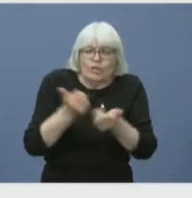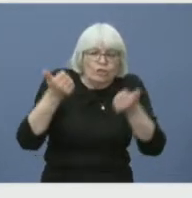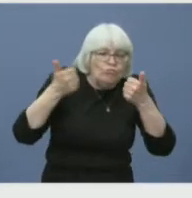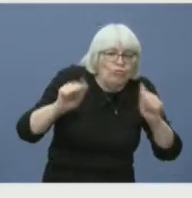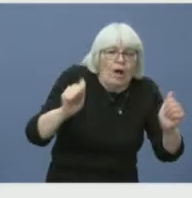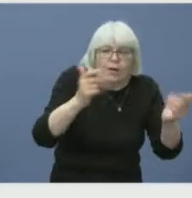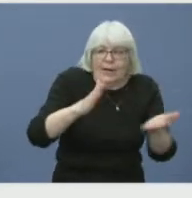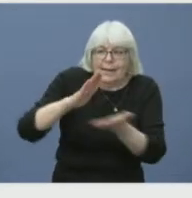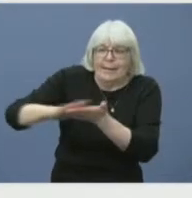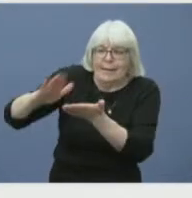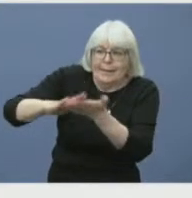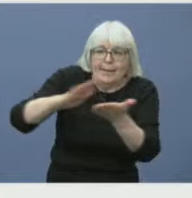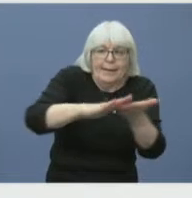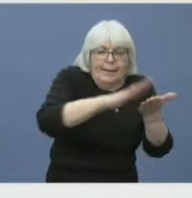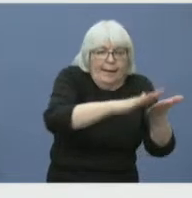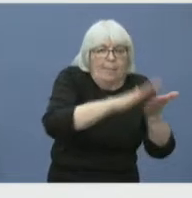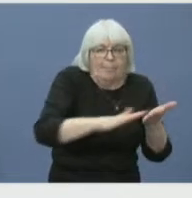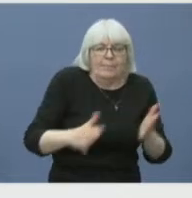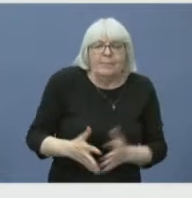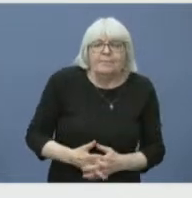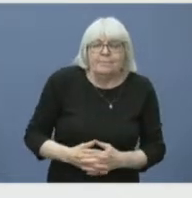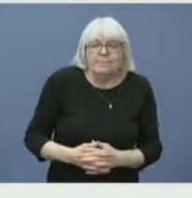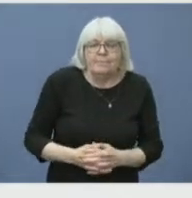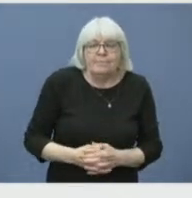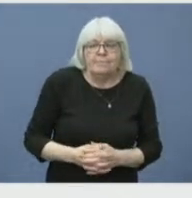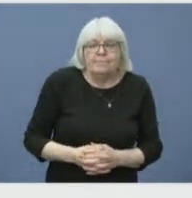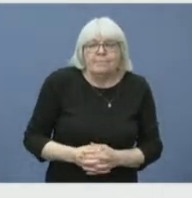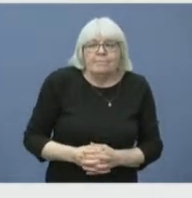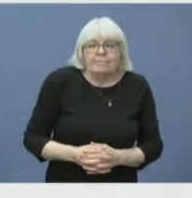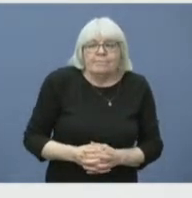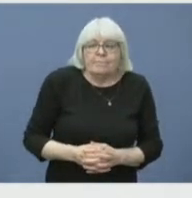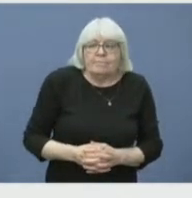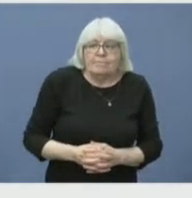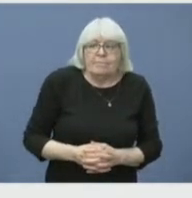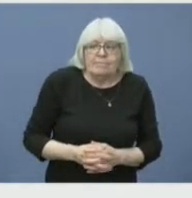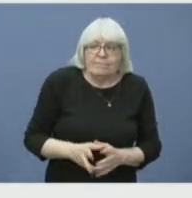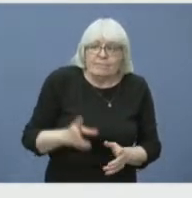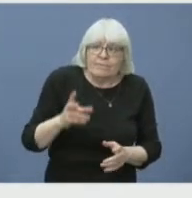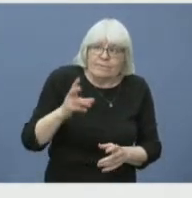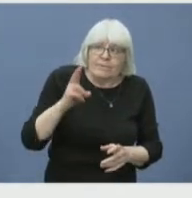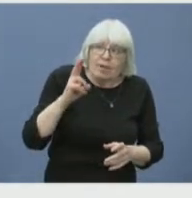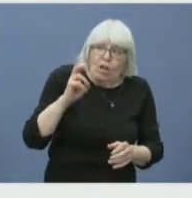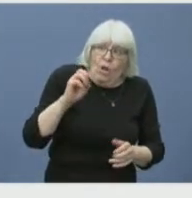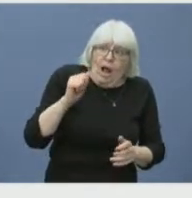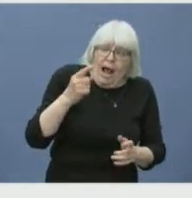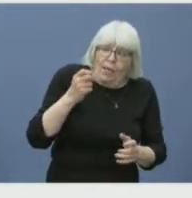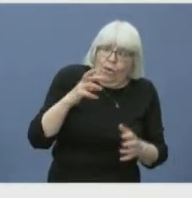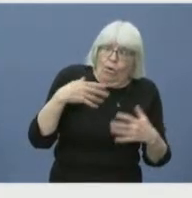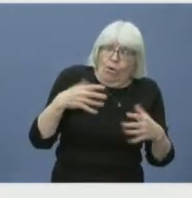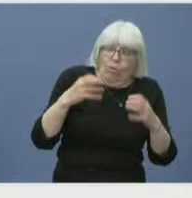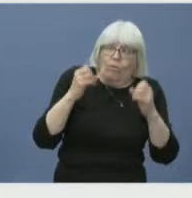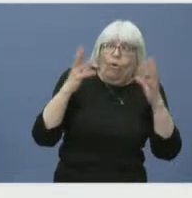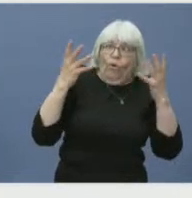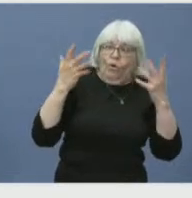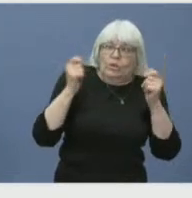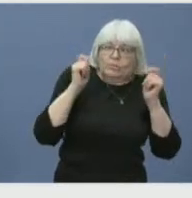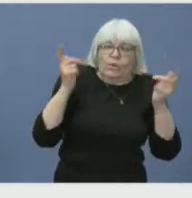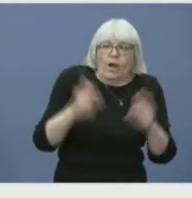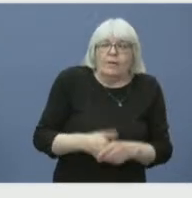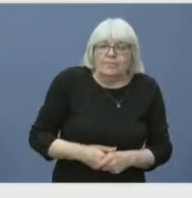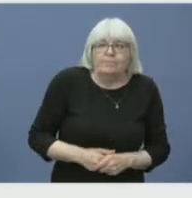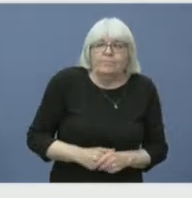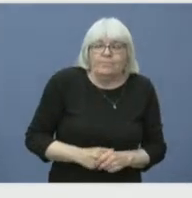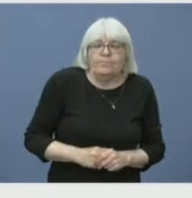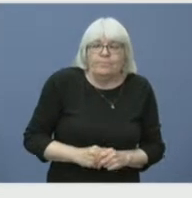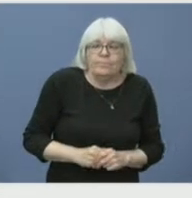Well, that paints a picture. Any of the other municipal partners wanted to respond to that question or shall I move on?